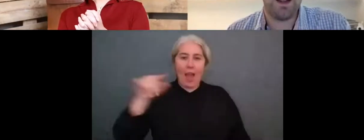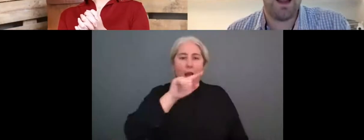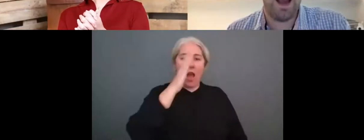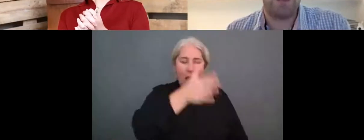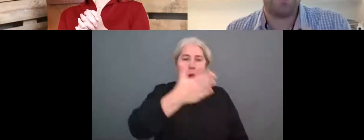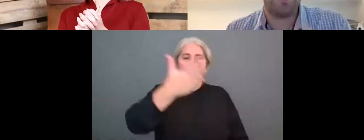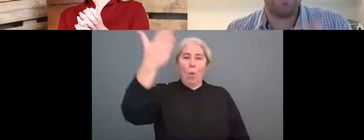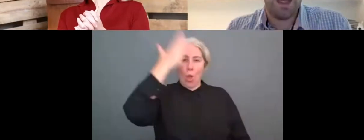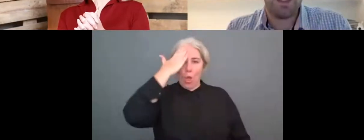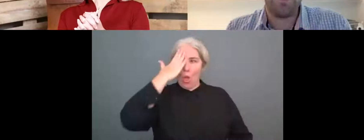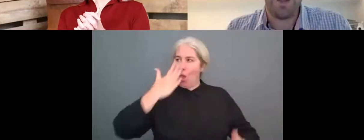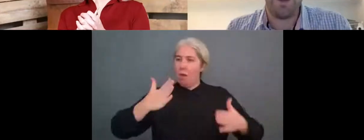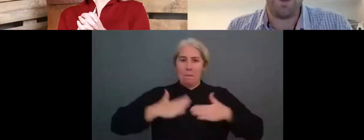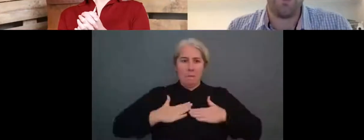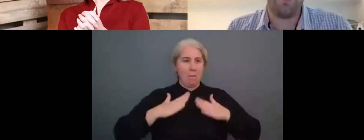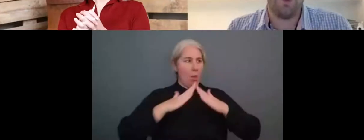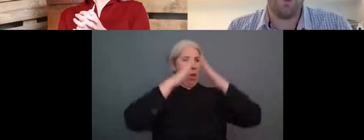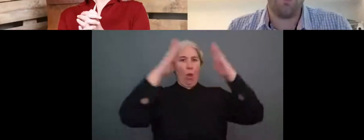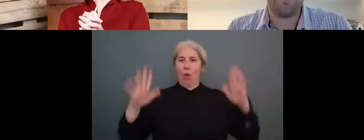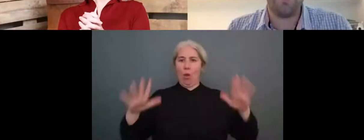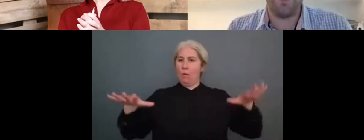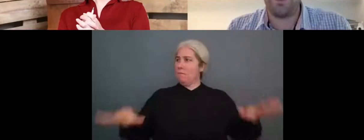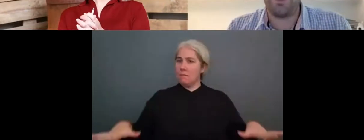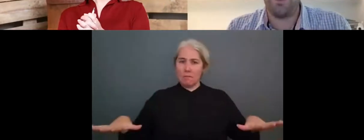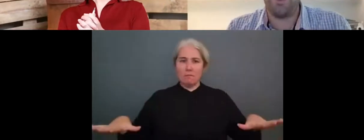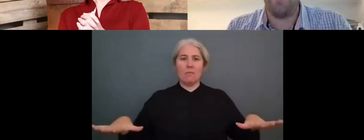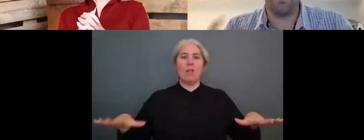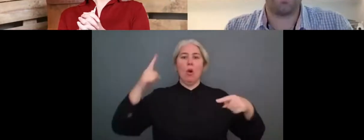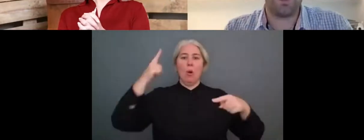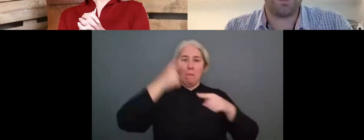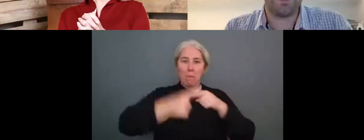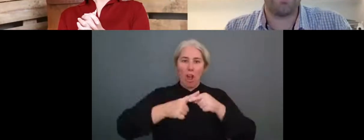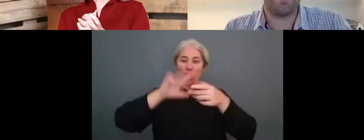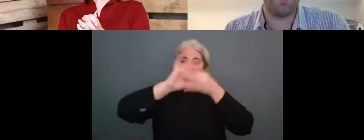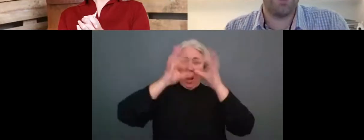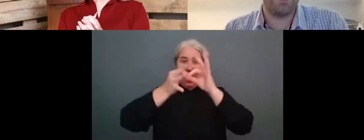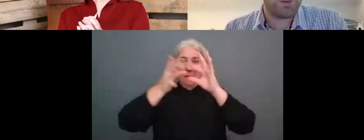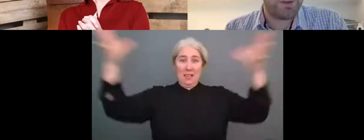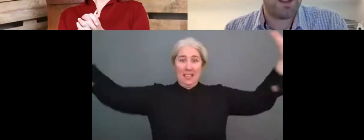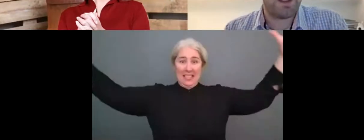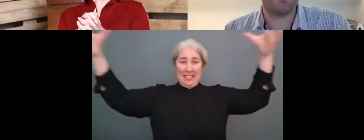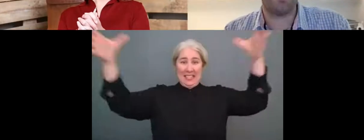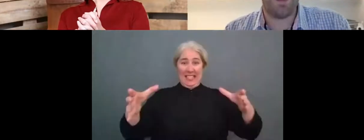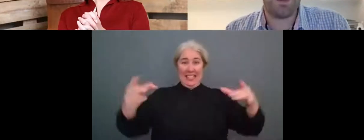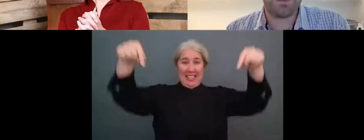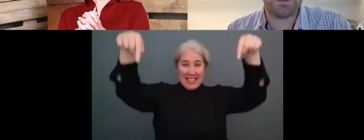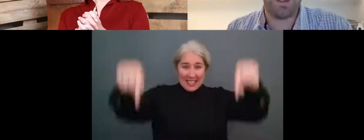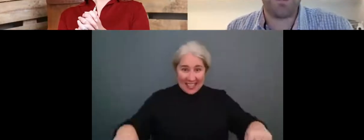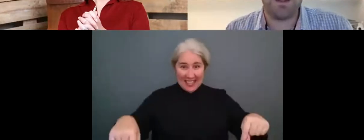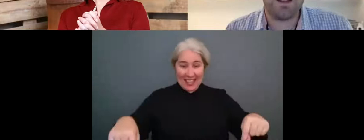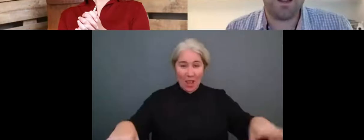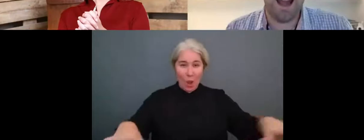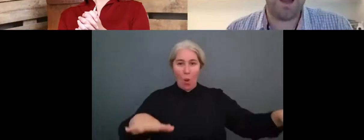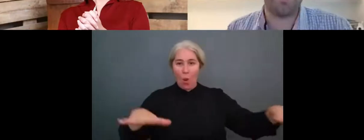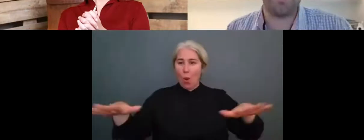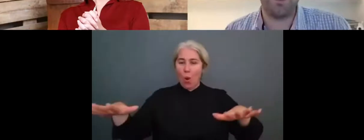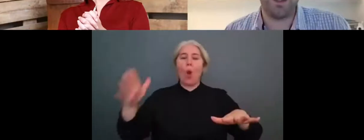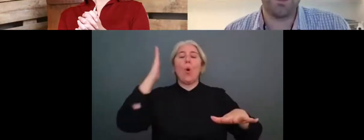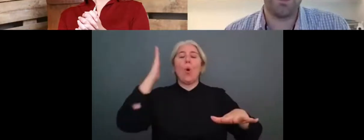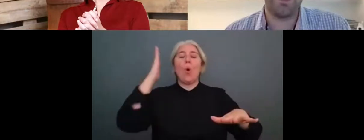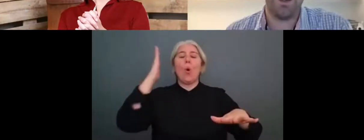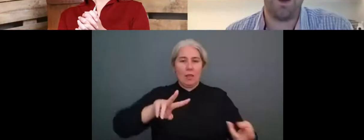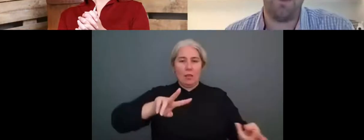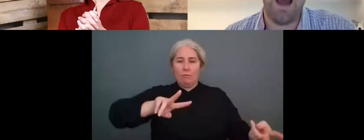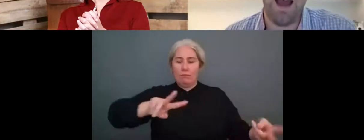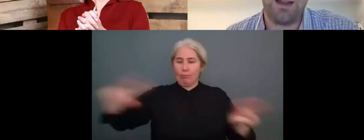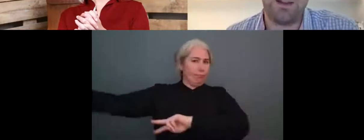as a key pillar of the, of the organization. You will see that that acts as a catalyst, absolutely.